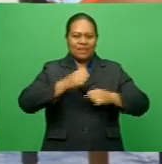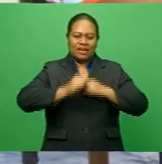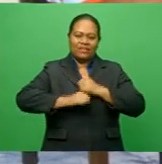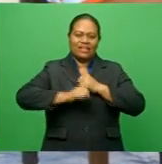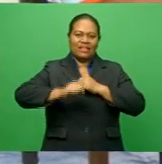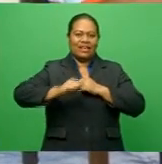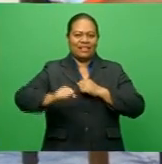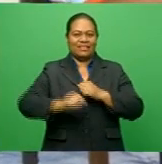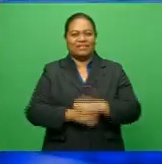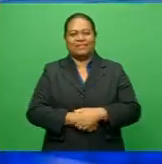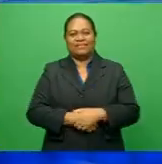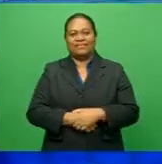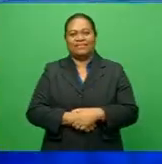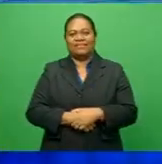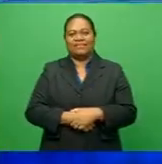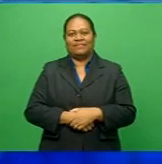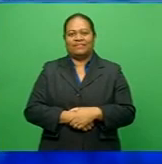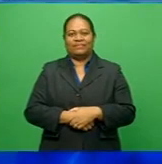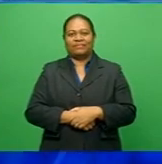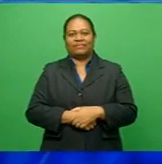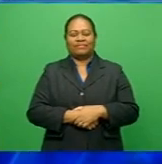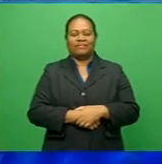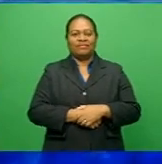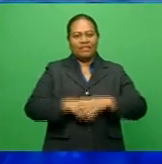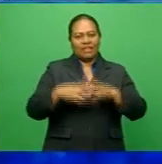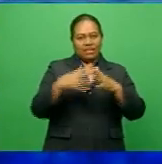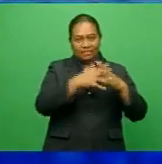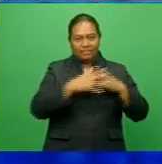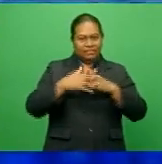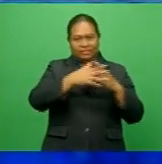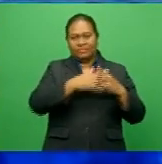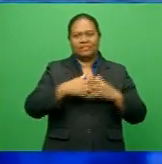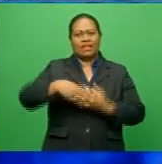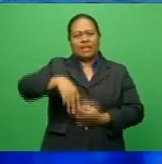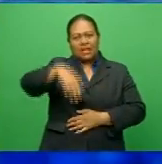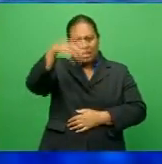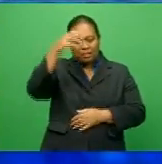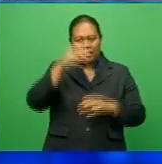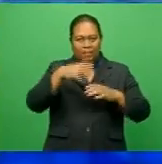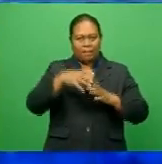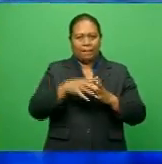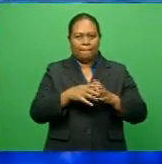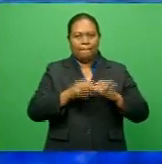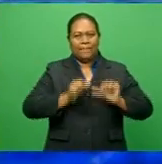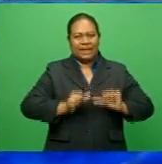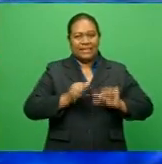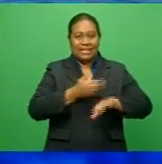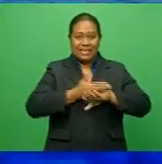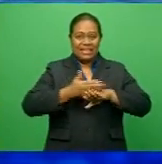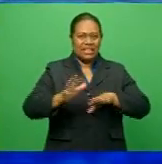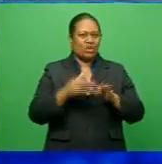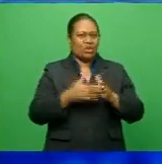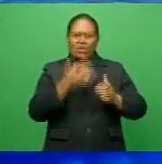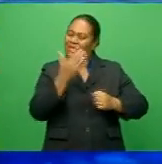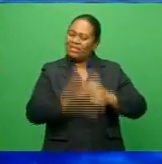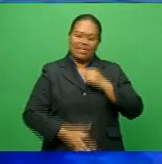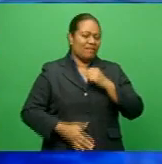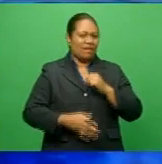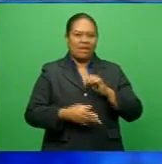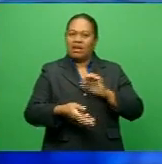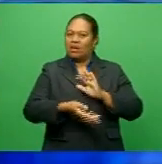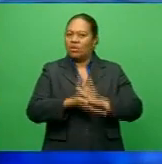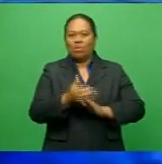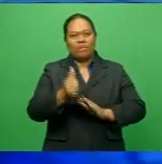advertised. U.S.-elect Joe Biden won't immediately reverse Donald Trump's China tariffs